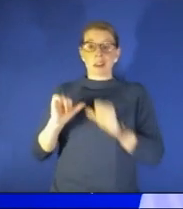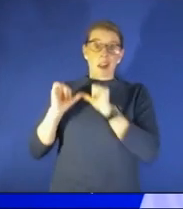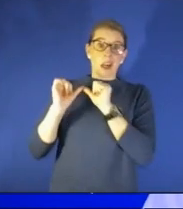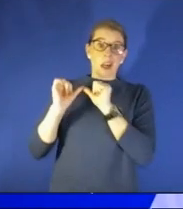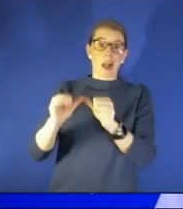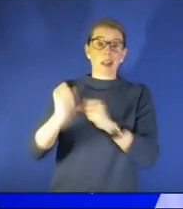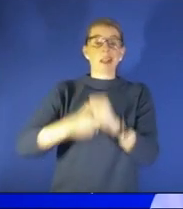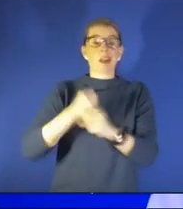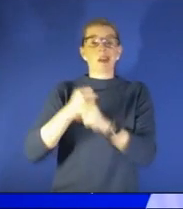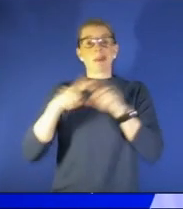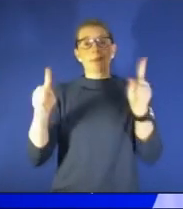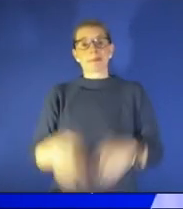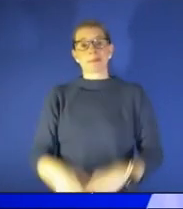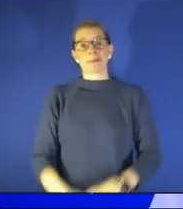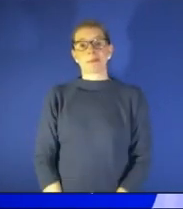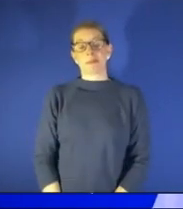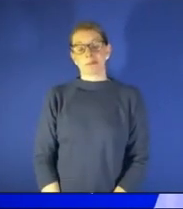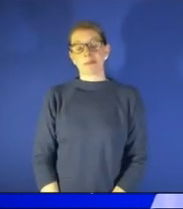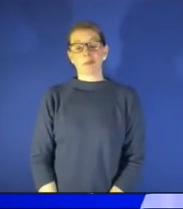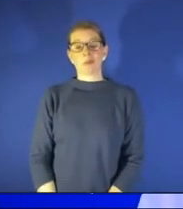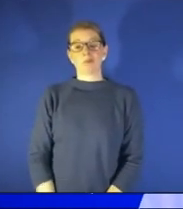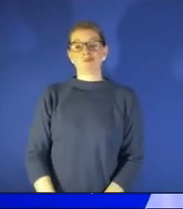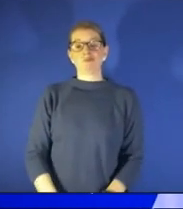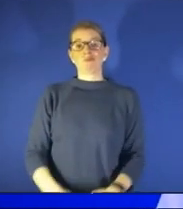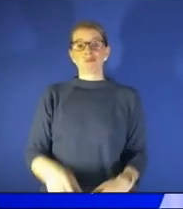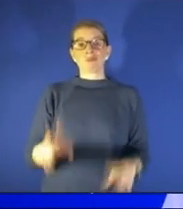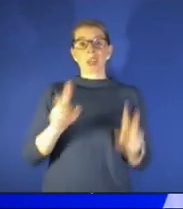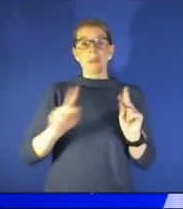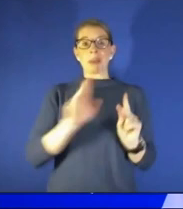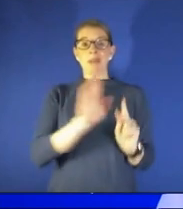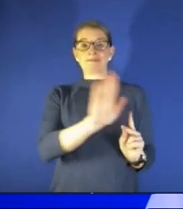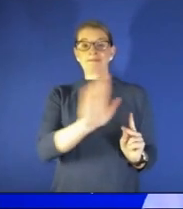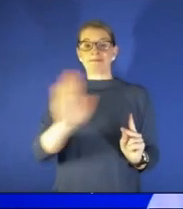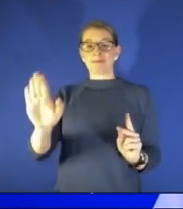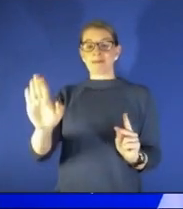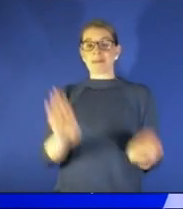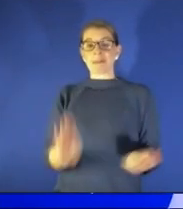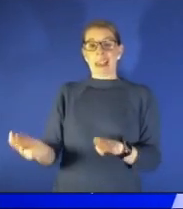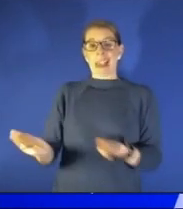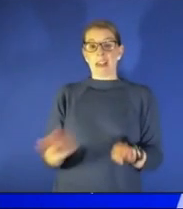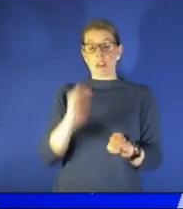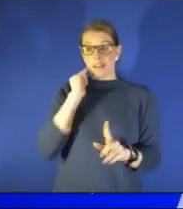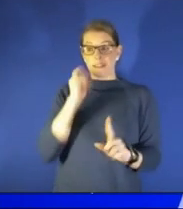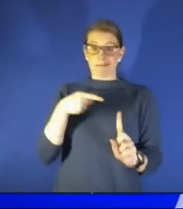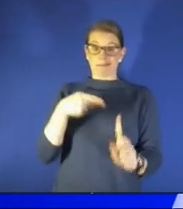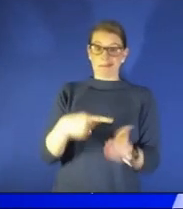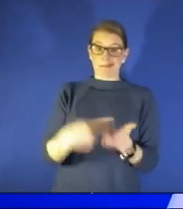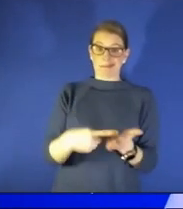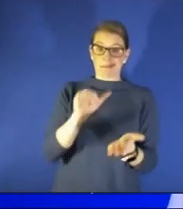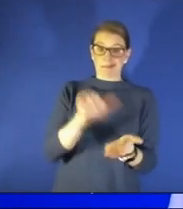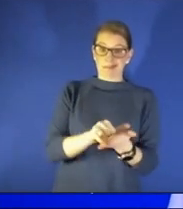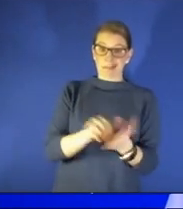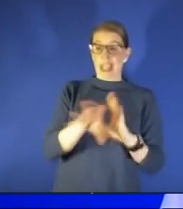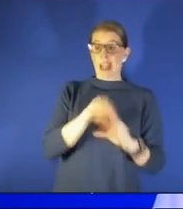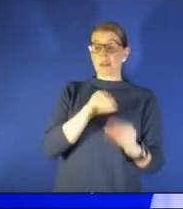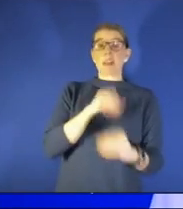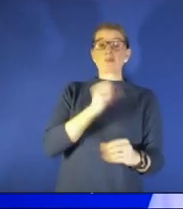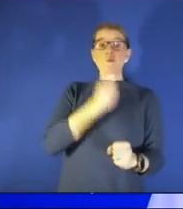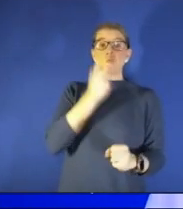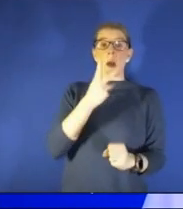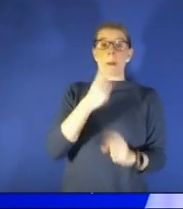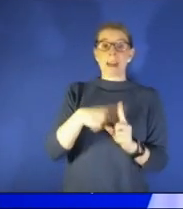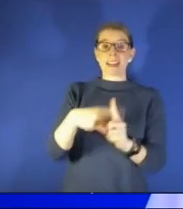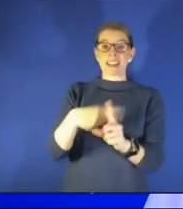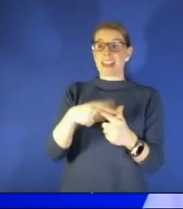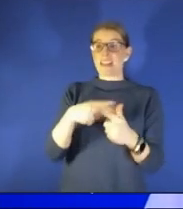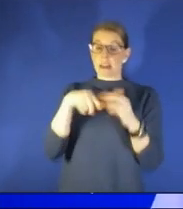but mostly about people's behavior if we're talking about that where we are doing things outside in the warm months and going back inside and having more